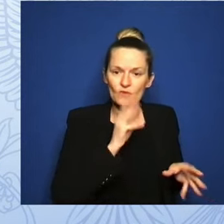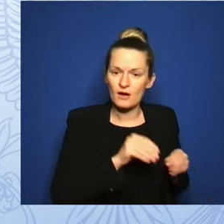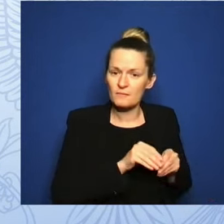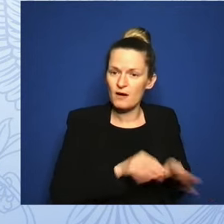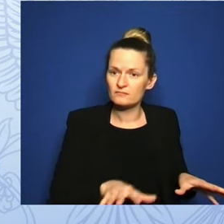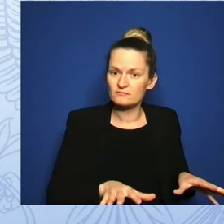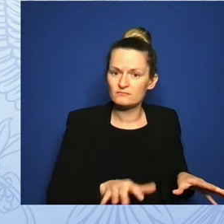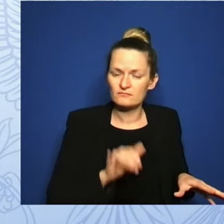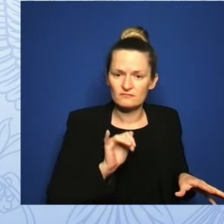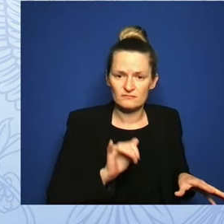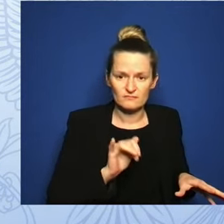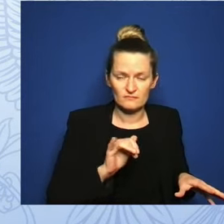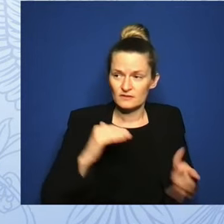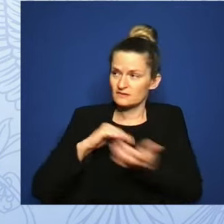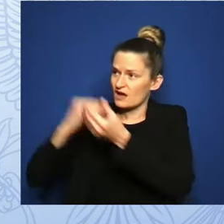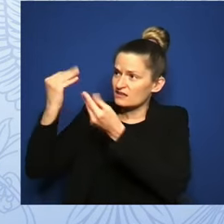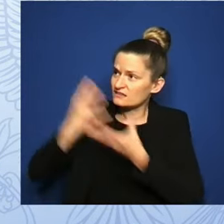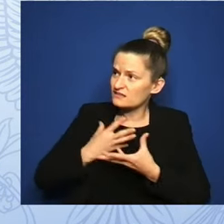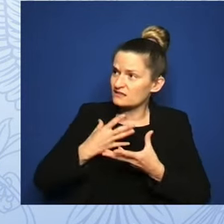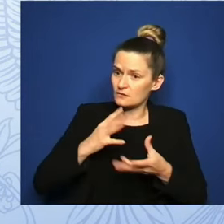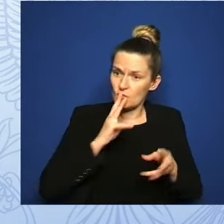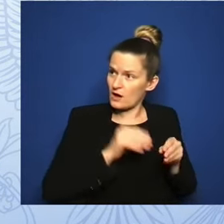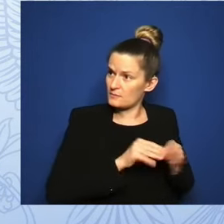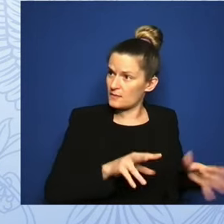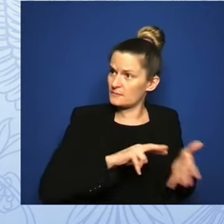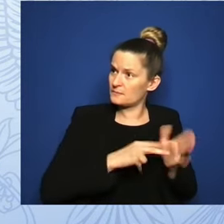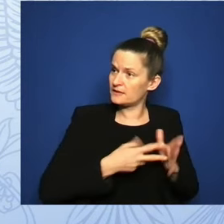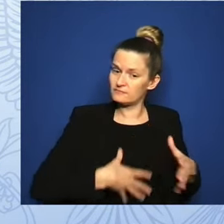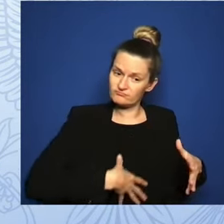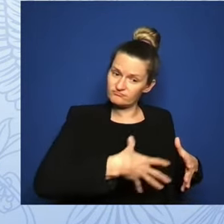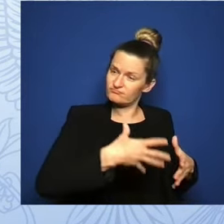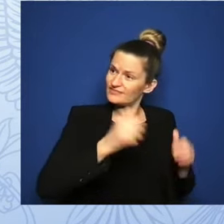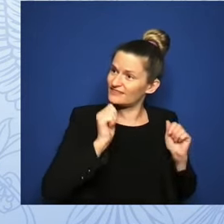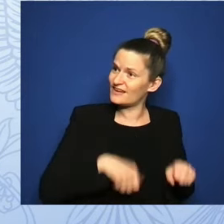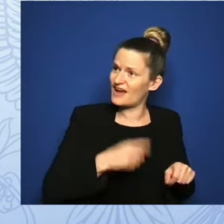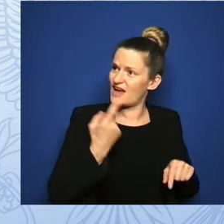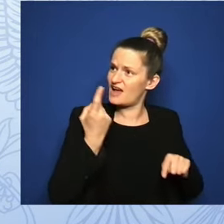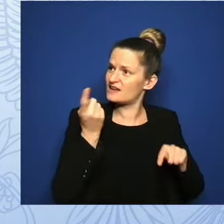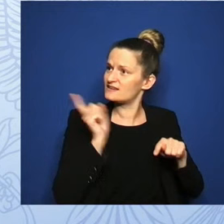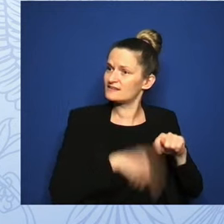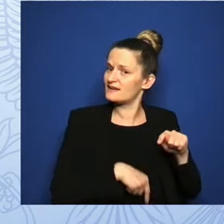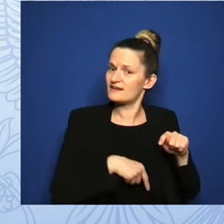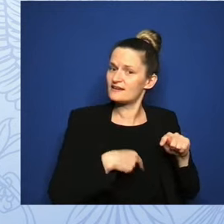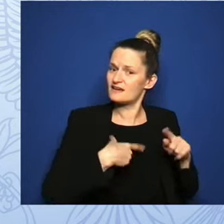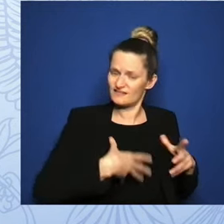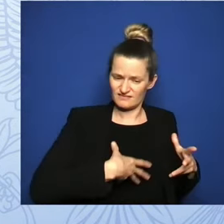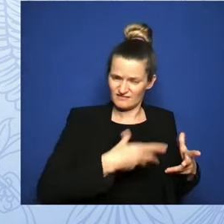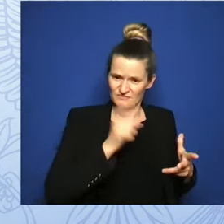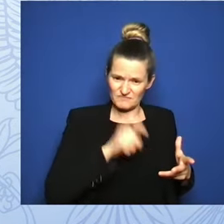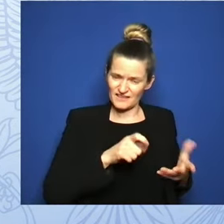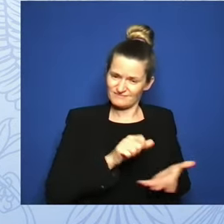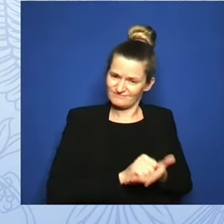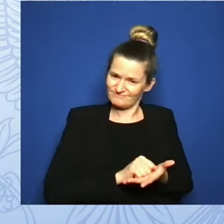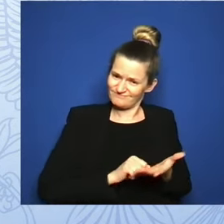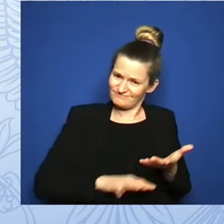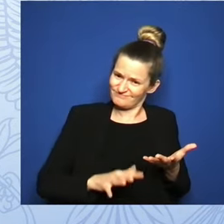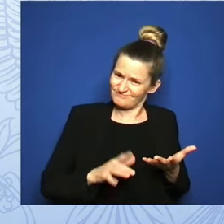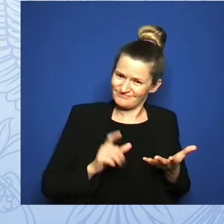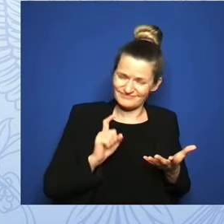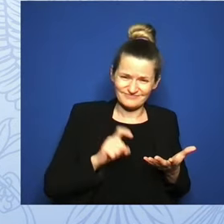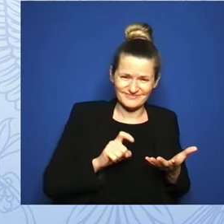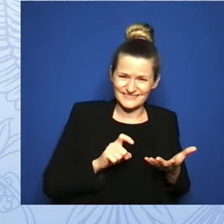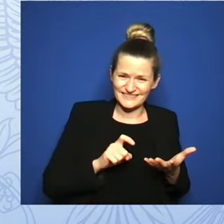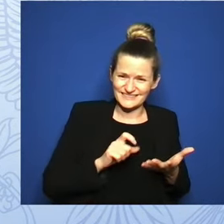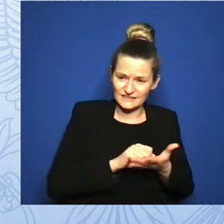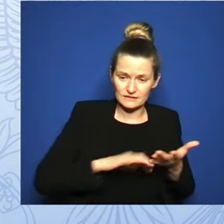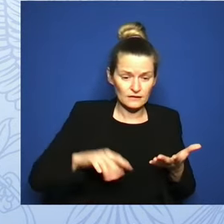She also said that my body was now vulnerable to serious infection and that doing nothing would result in the loss of my uterus, meaning my